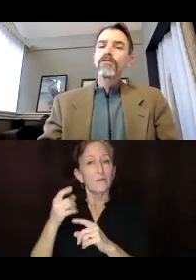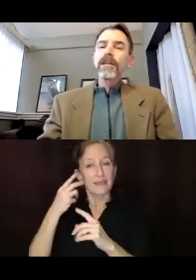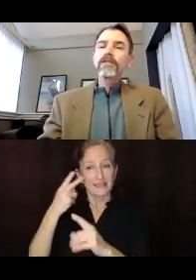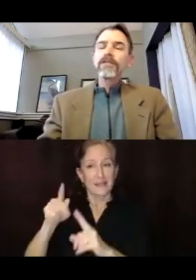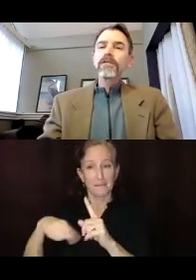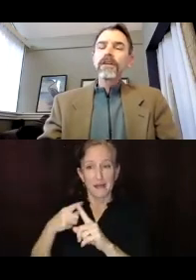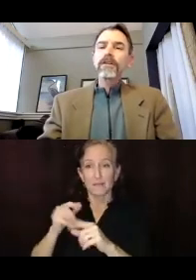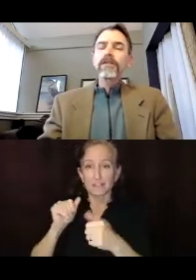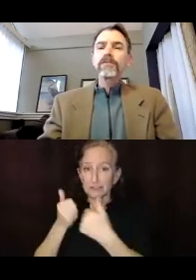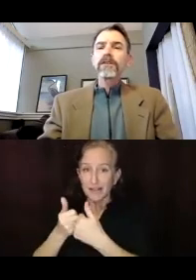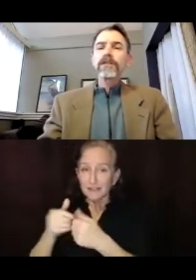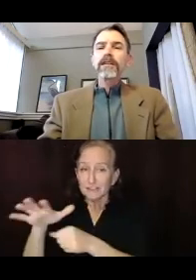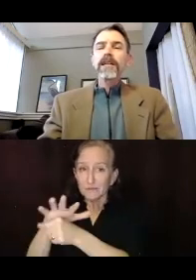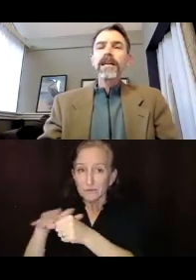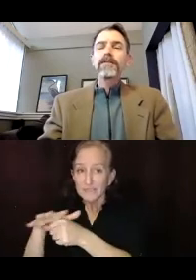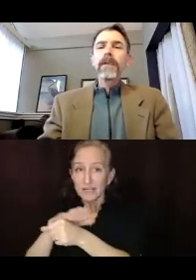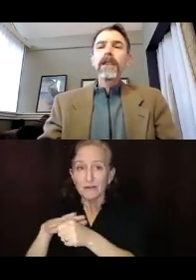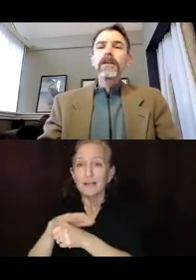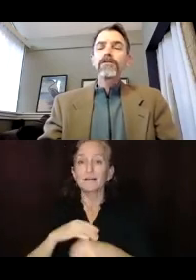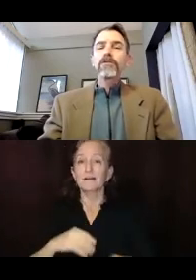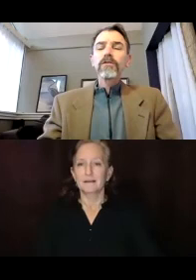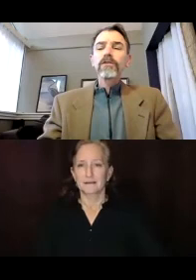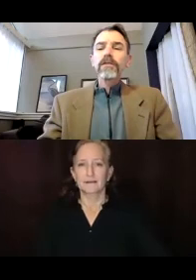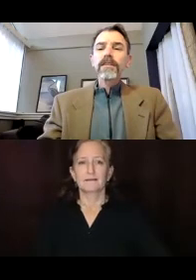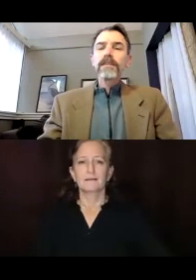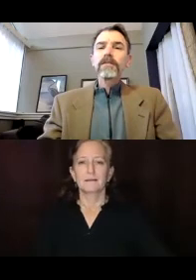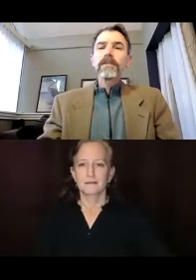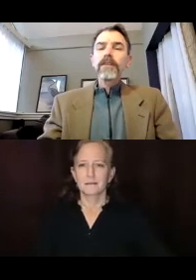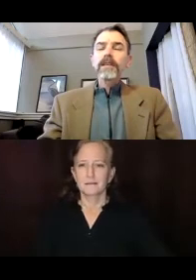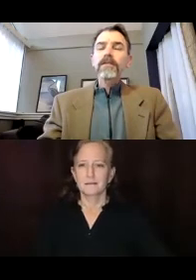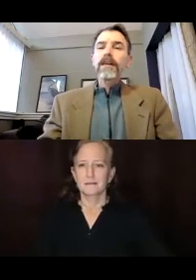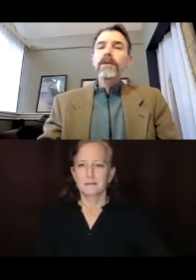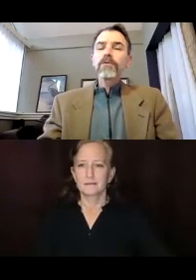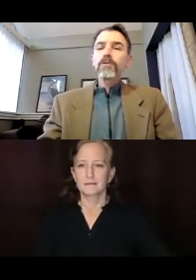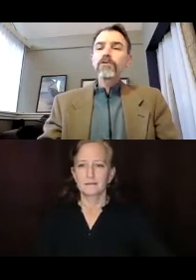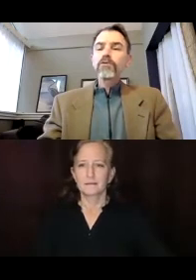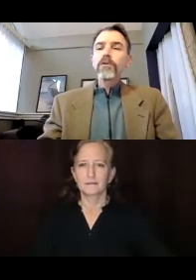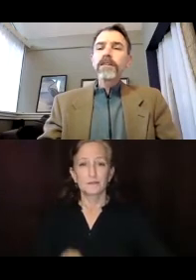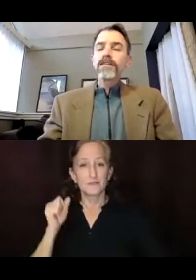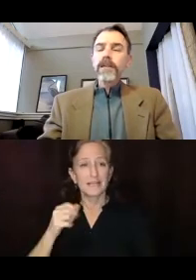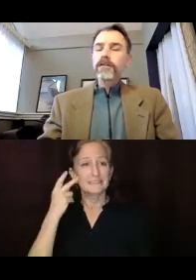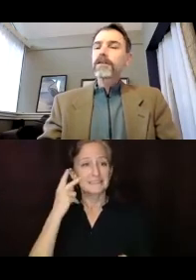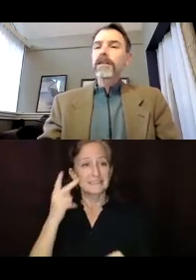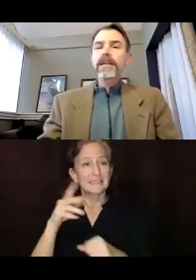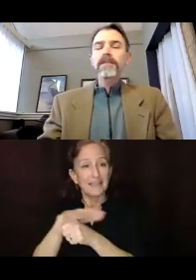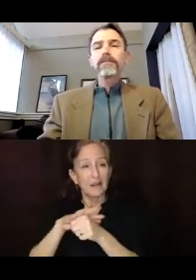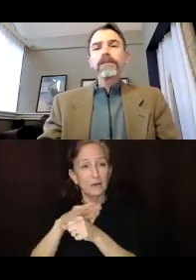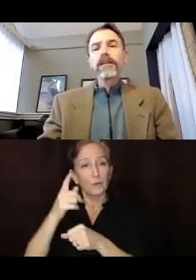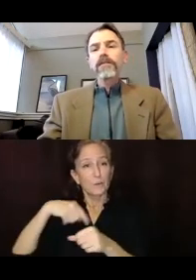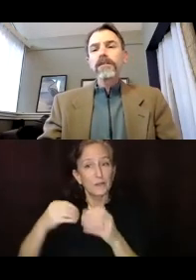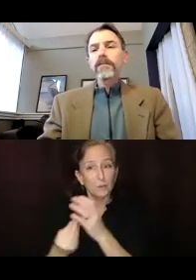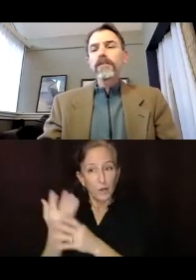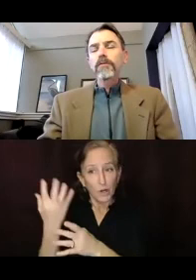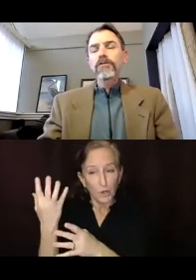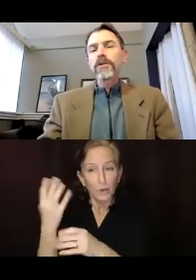the resilience challenges of those areas, if you can go to the next slide, you, you sort of see that the same areas where we're growing, get the next slide, please.